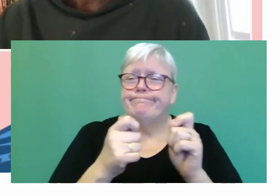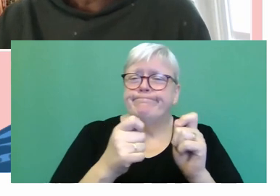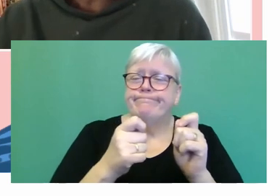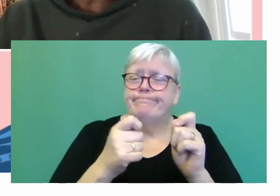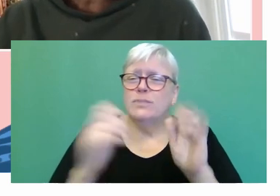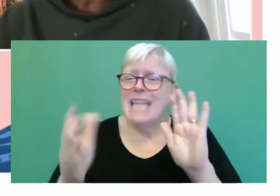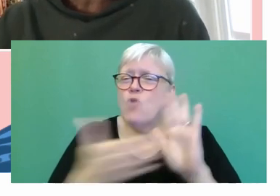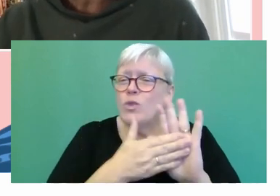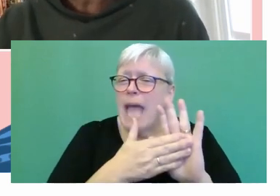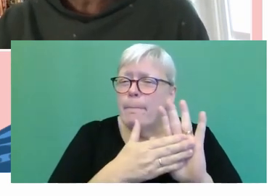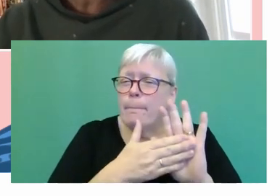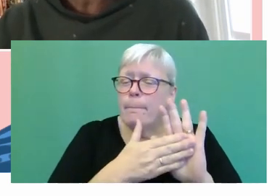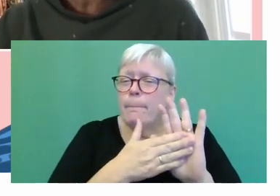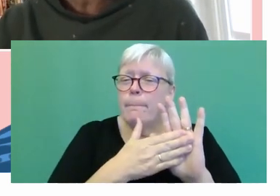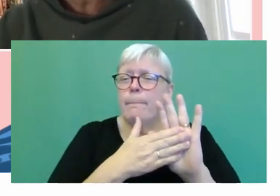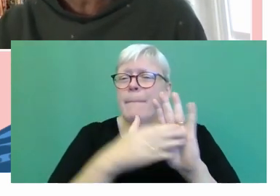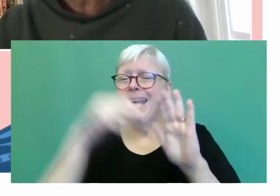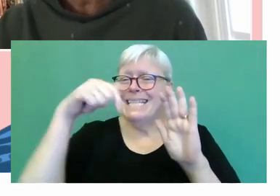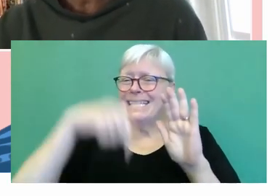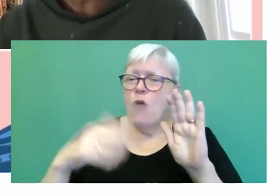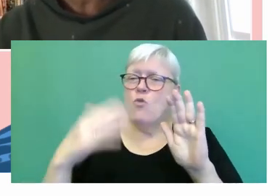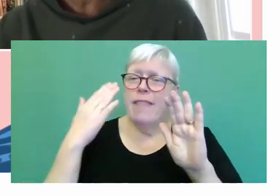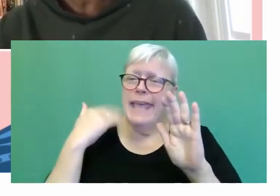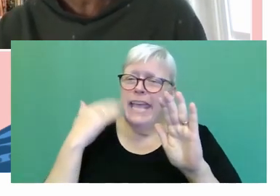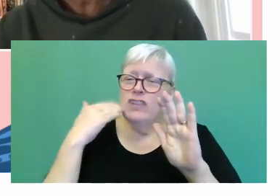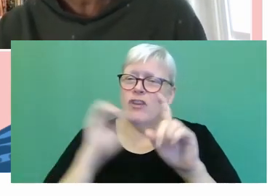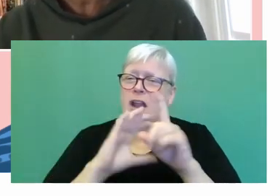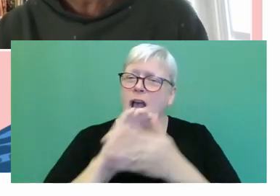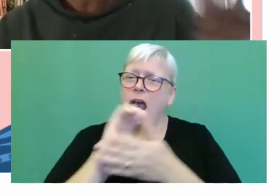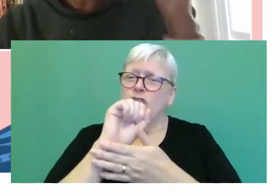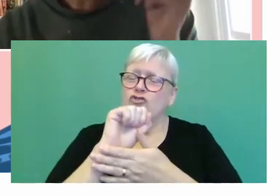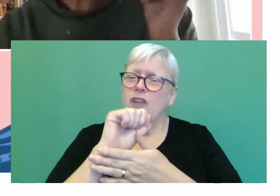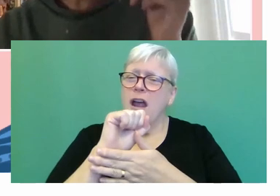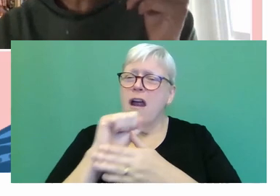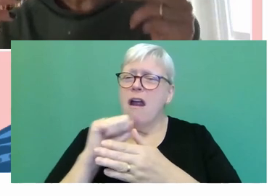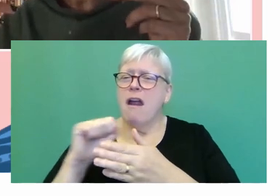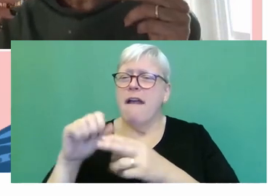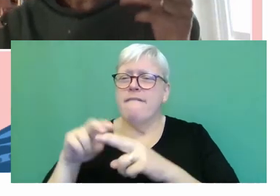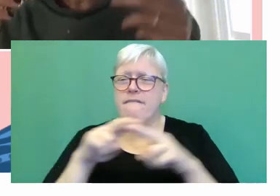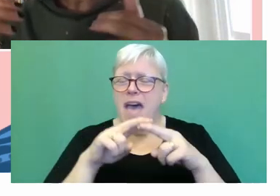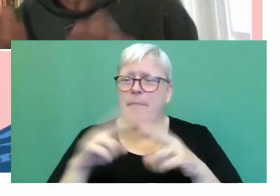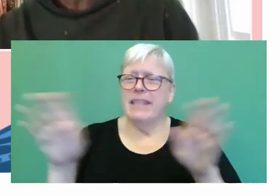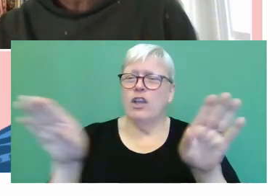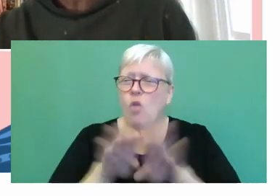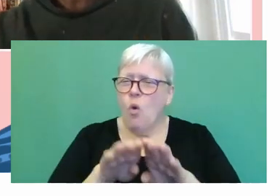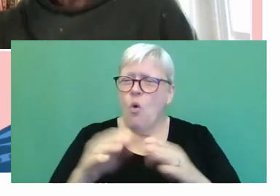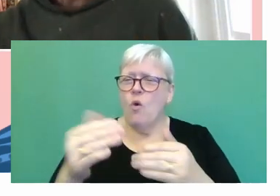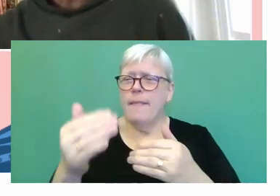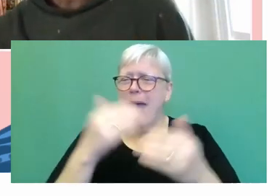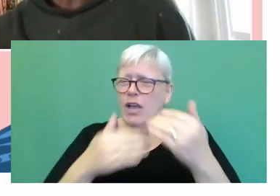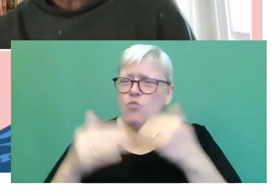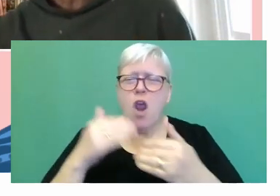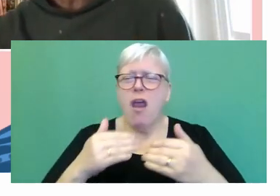South Asian cultures and families, closed, therefore more backward, in some way,